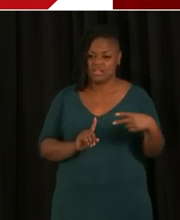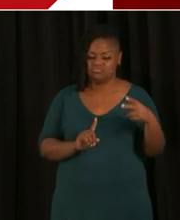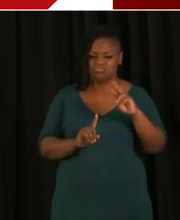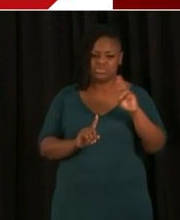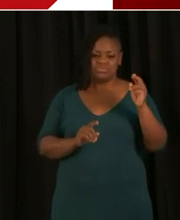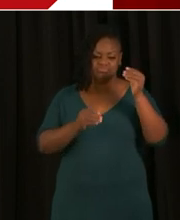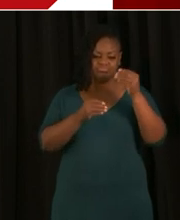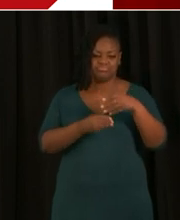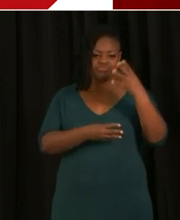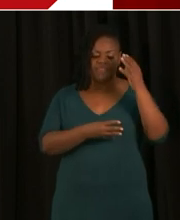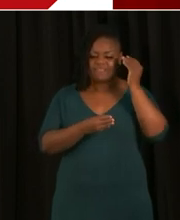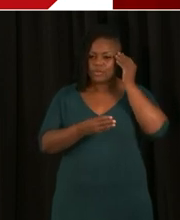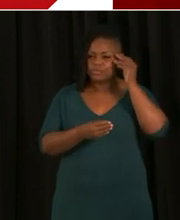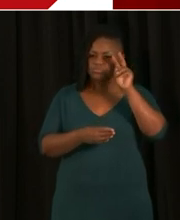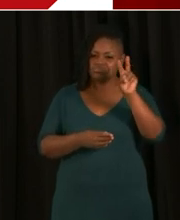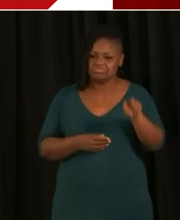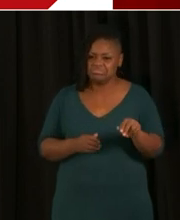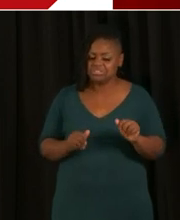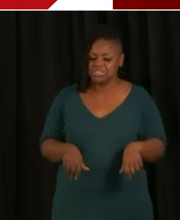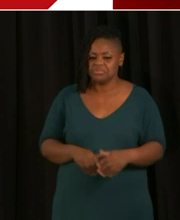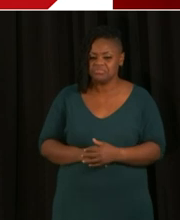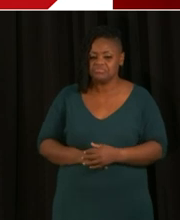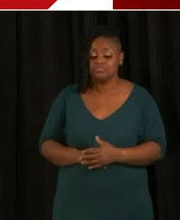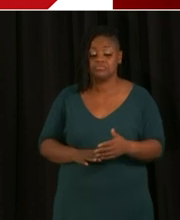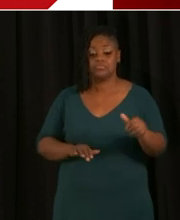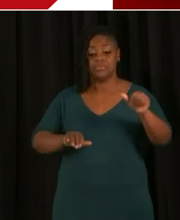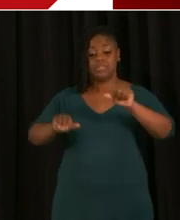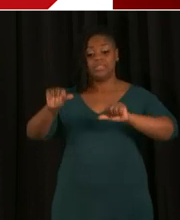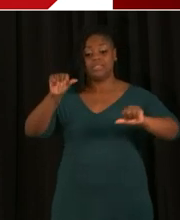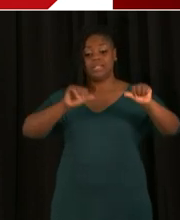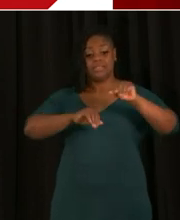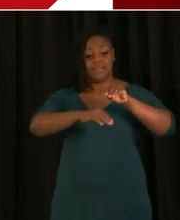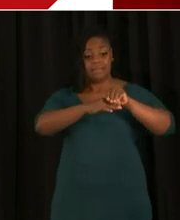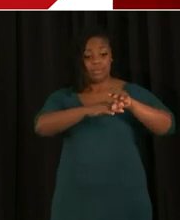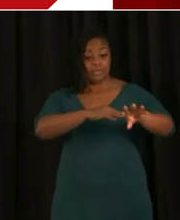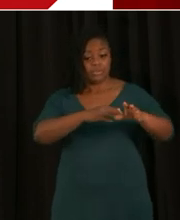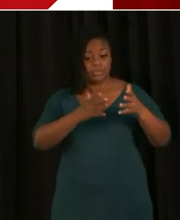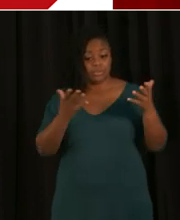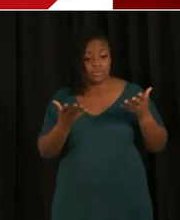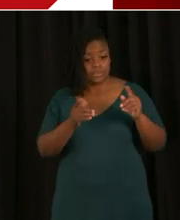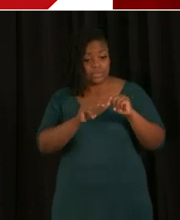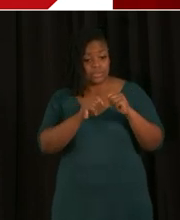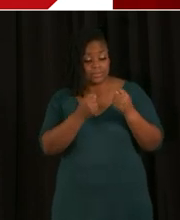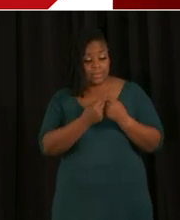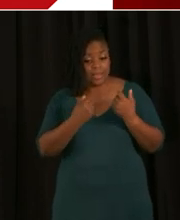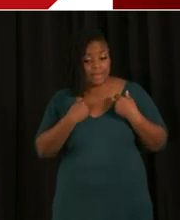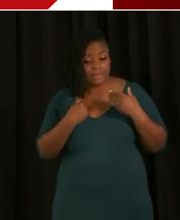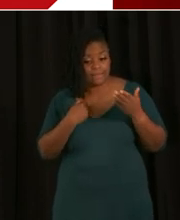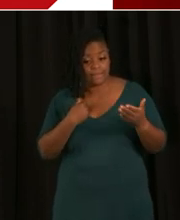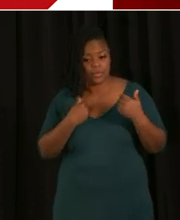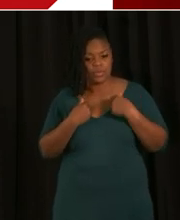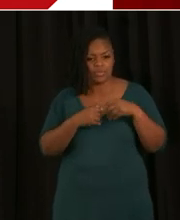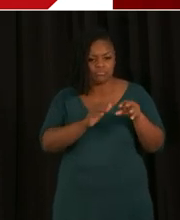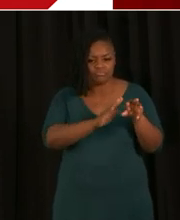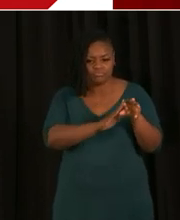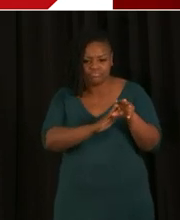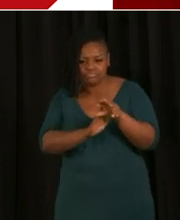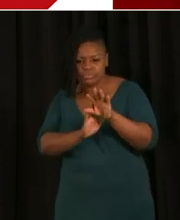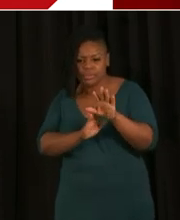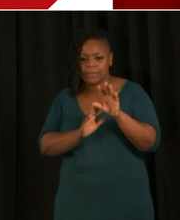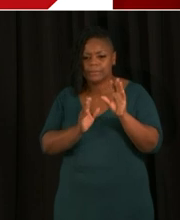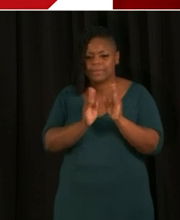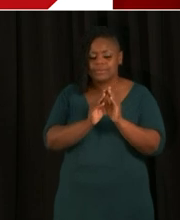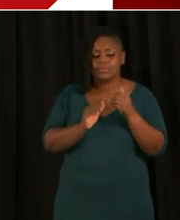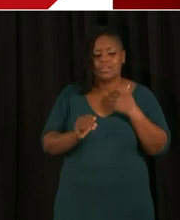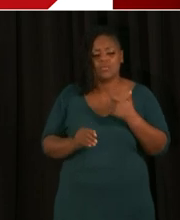.C.'s Health Scientific Advisory Committee does have meetings, and their recording of their meetings is also available on the site.